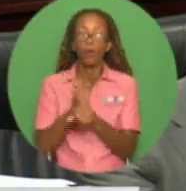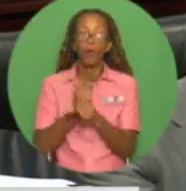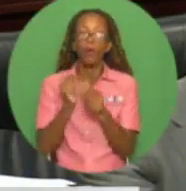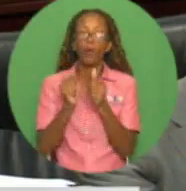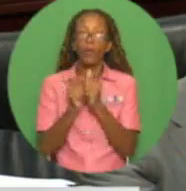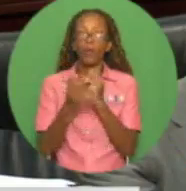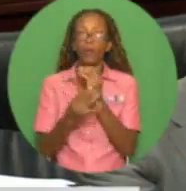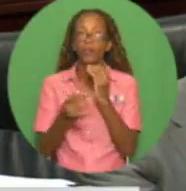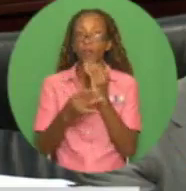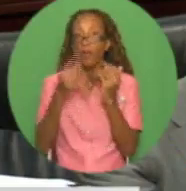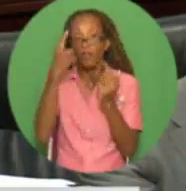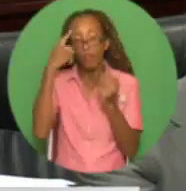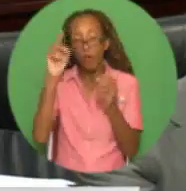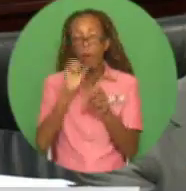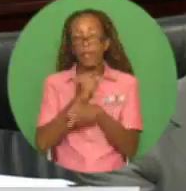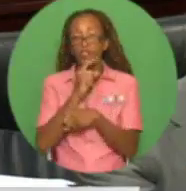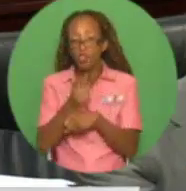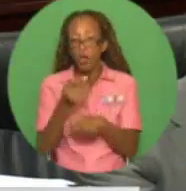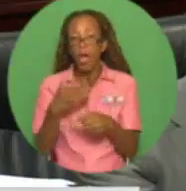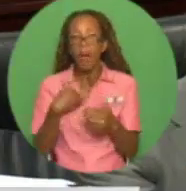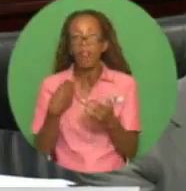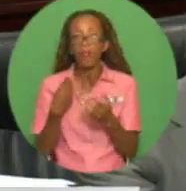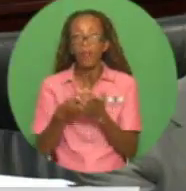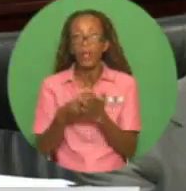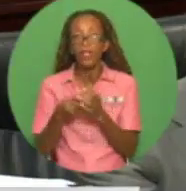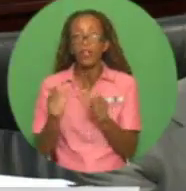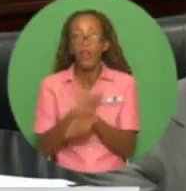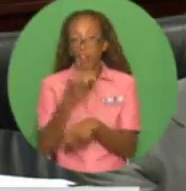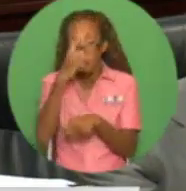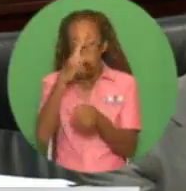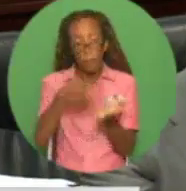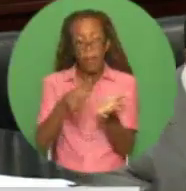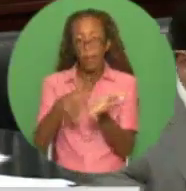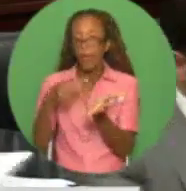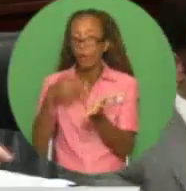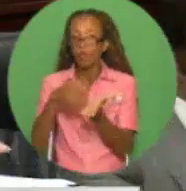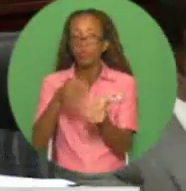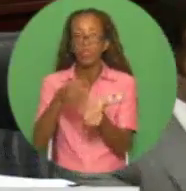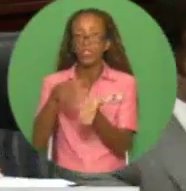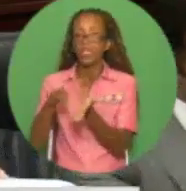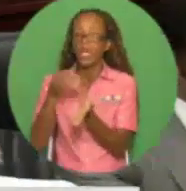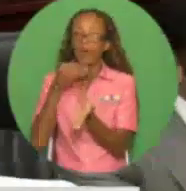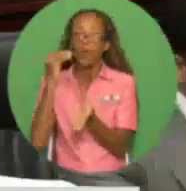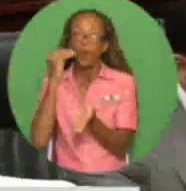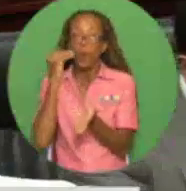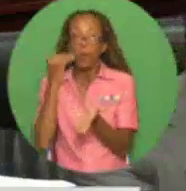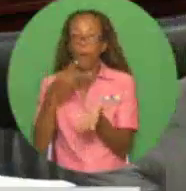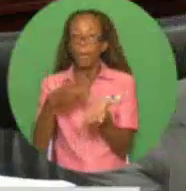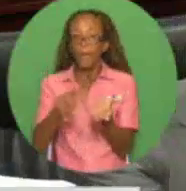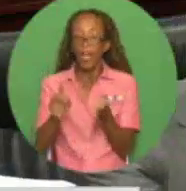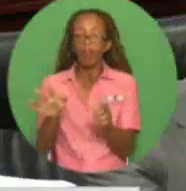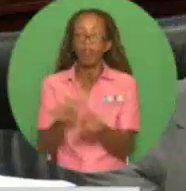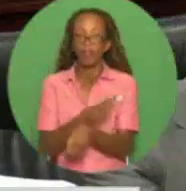that adequate funds are available to pay termination benefits on time and in full.